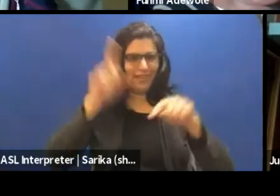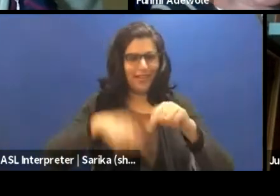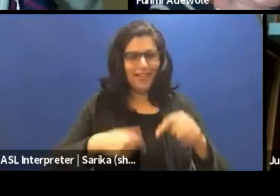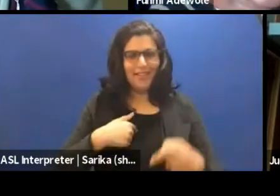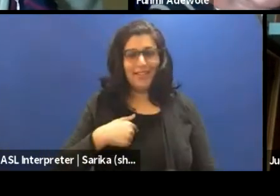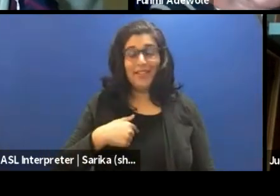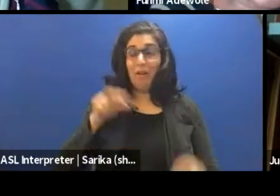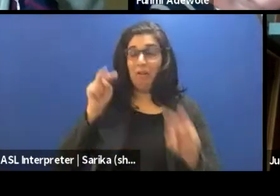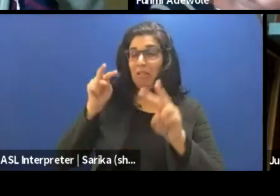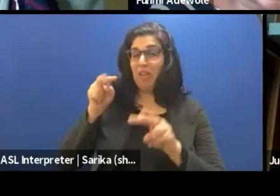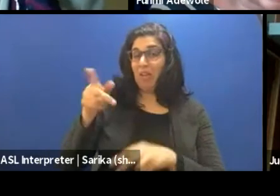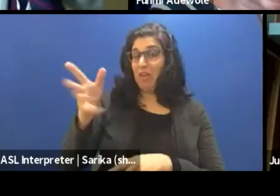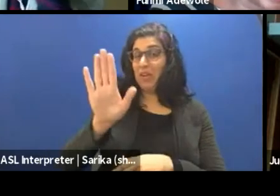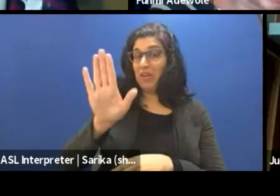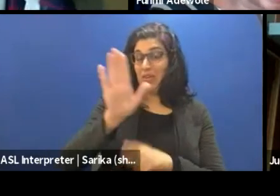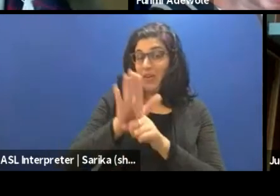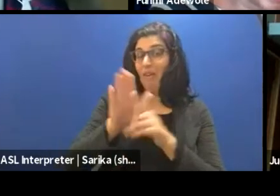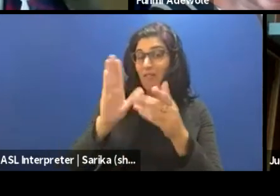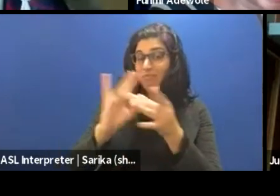I'm interested in that too.